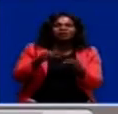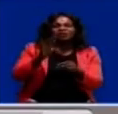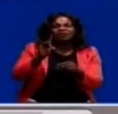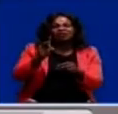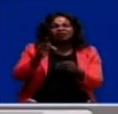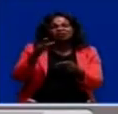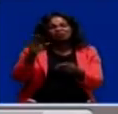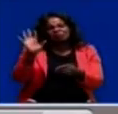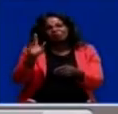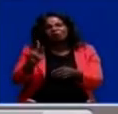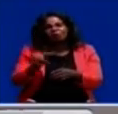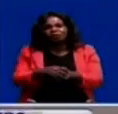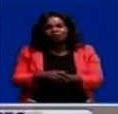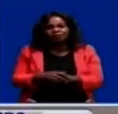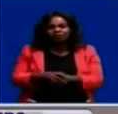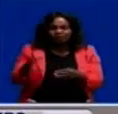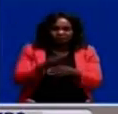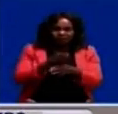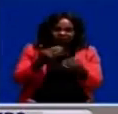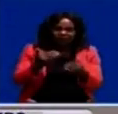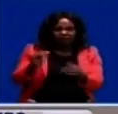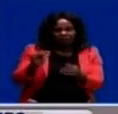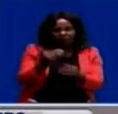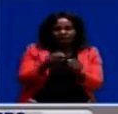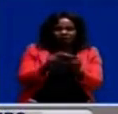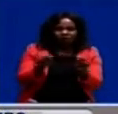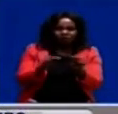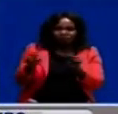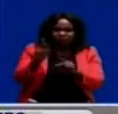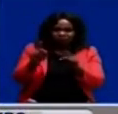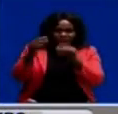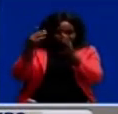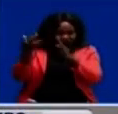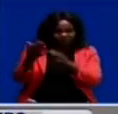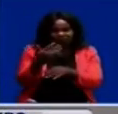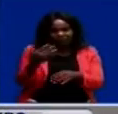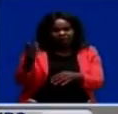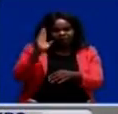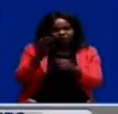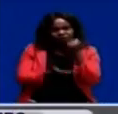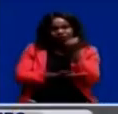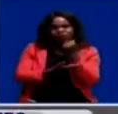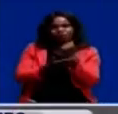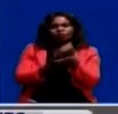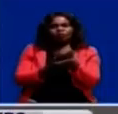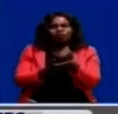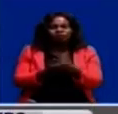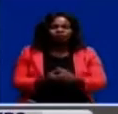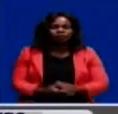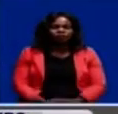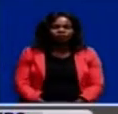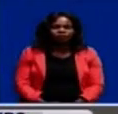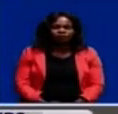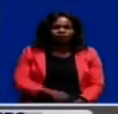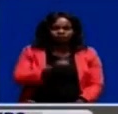For now, business is slowly returning to normal and traders. I hope for that things will improve further. Natasha Monsa,